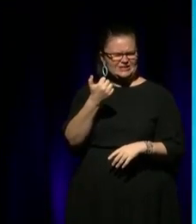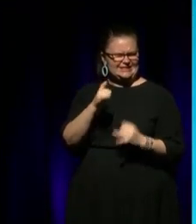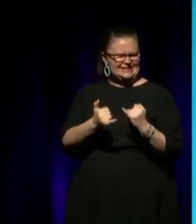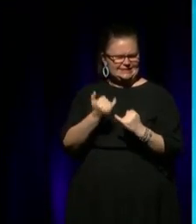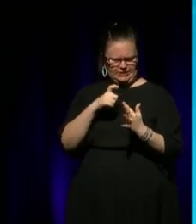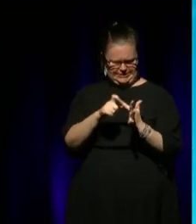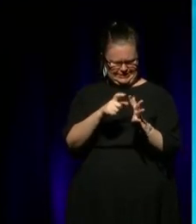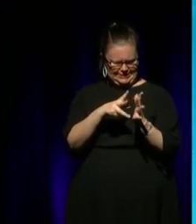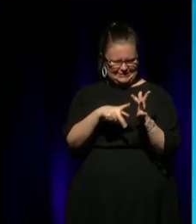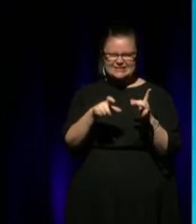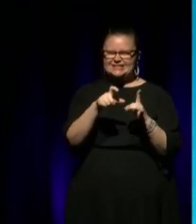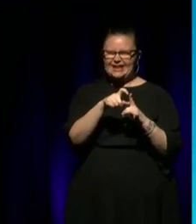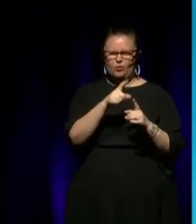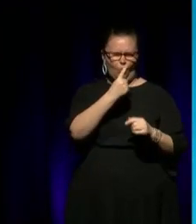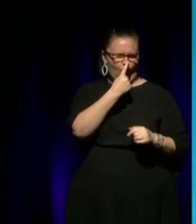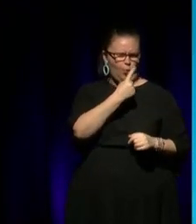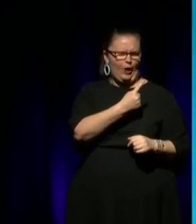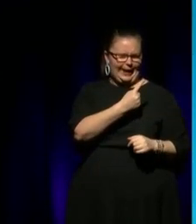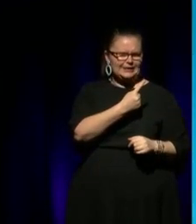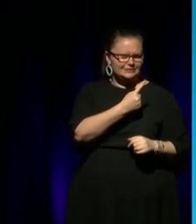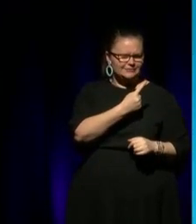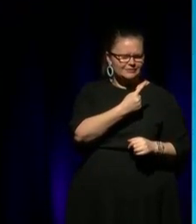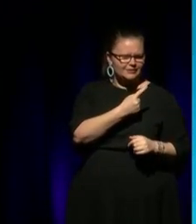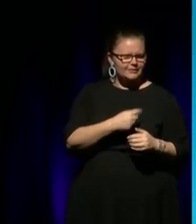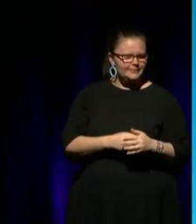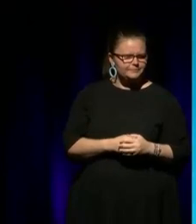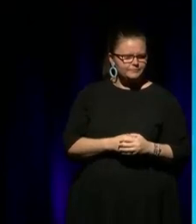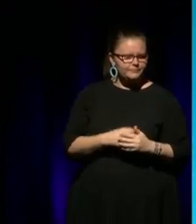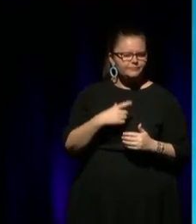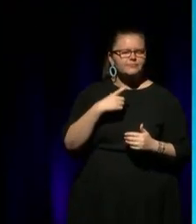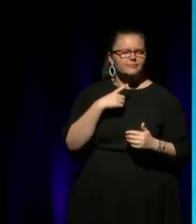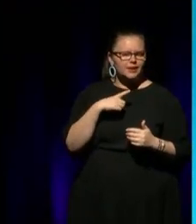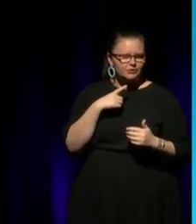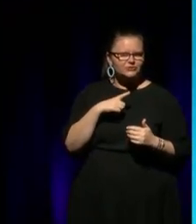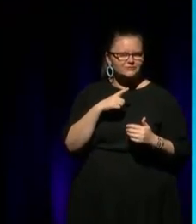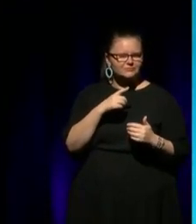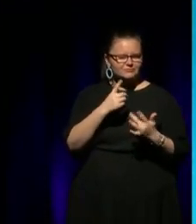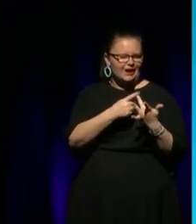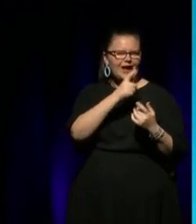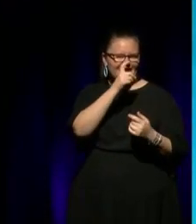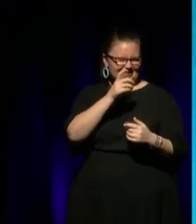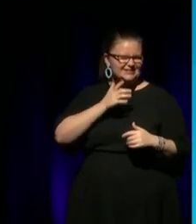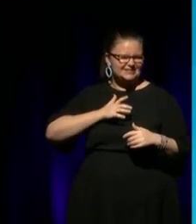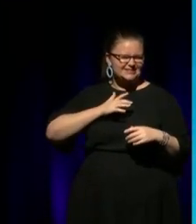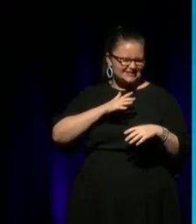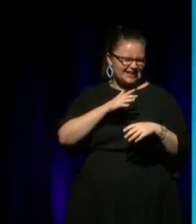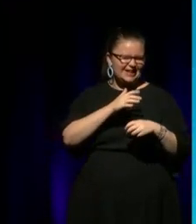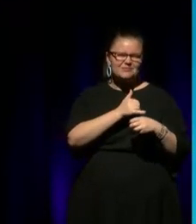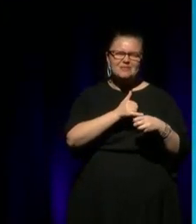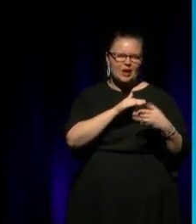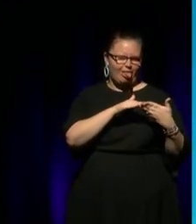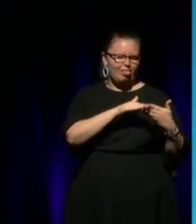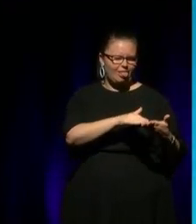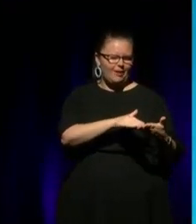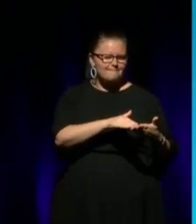David was one, I believe, because Mum had to come for... because Philip needed medical attention the third... He needed